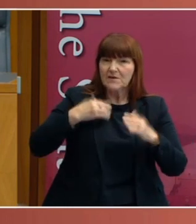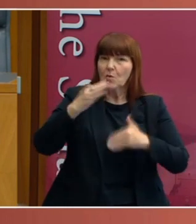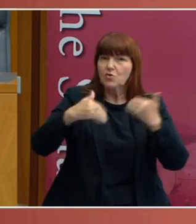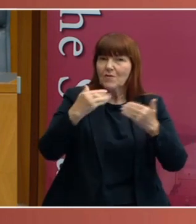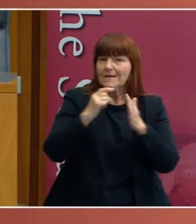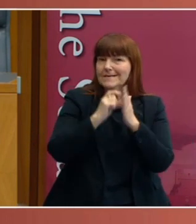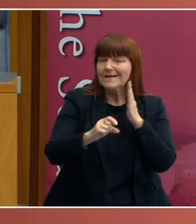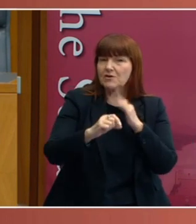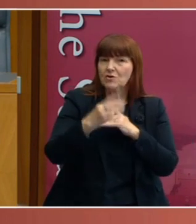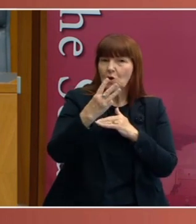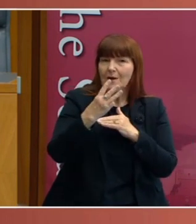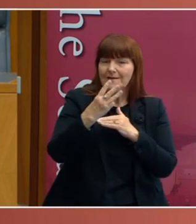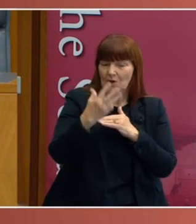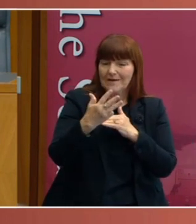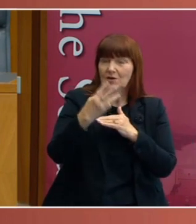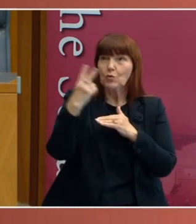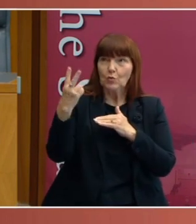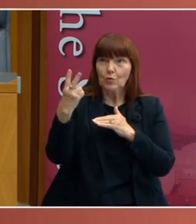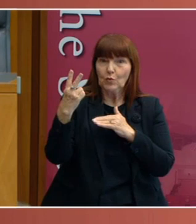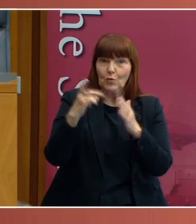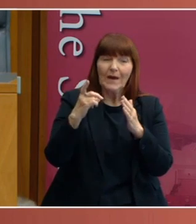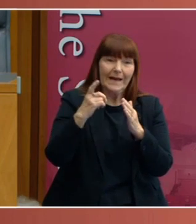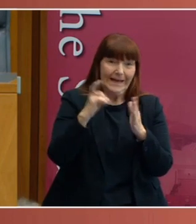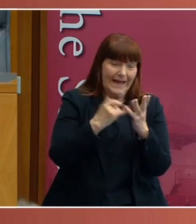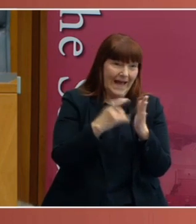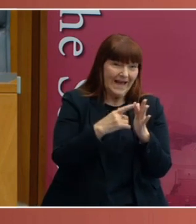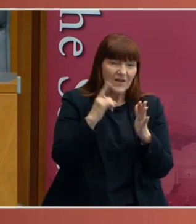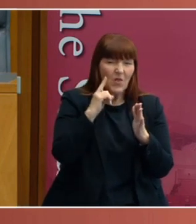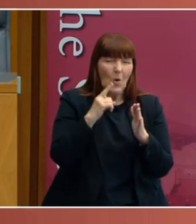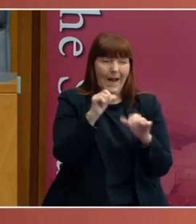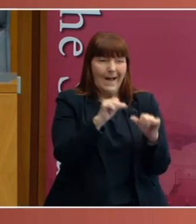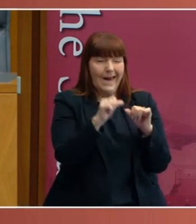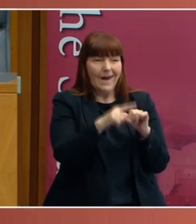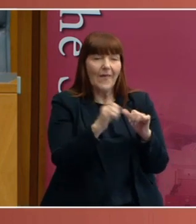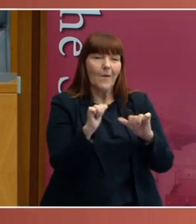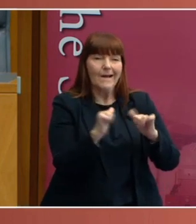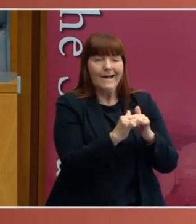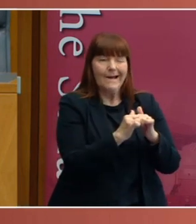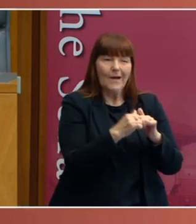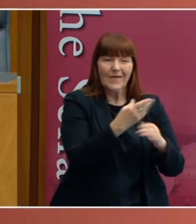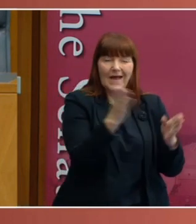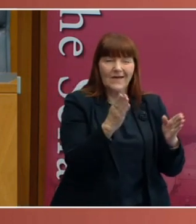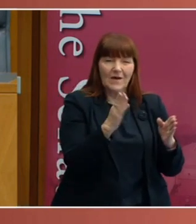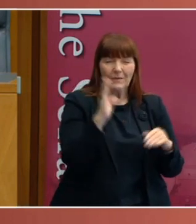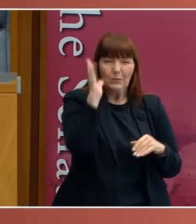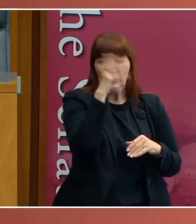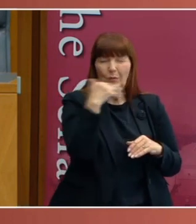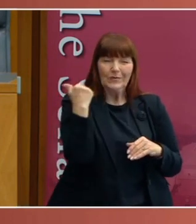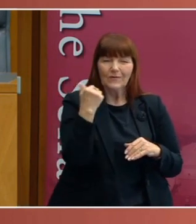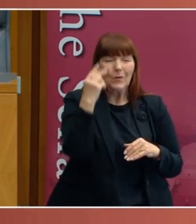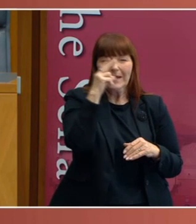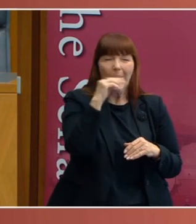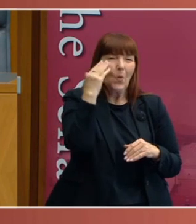thought that a far more sympathetic person was the young and beautiful Dulcie, so they chipped in and paid for counsel